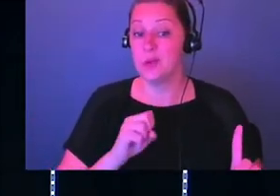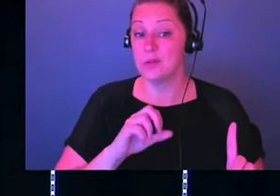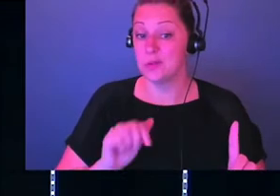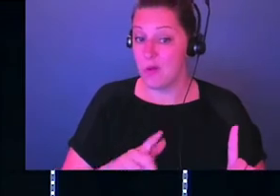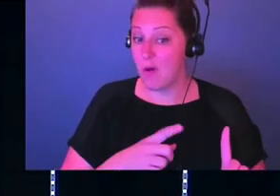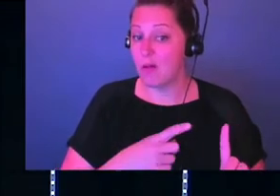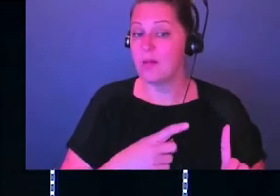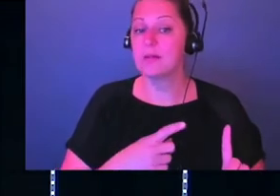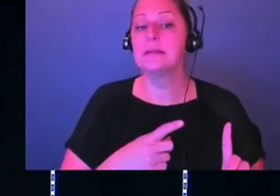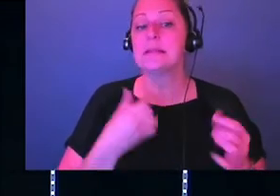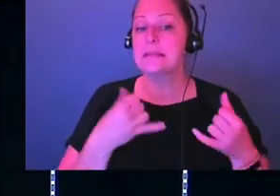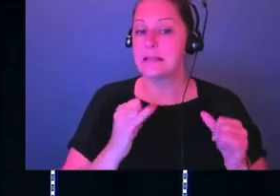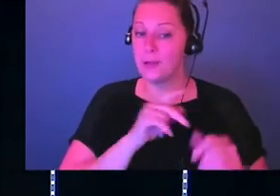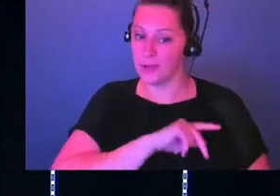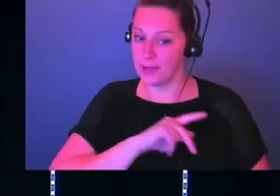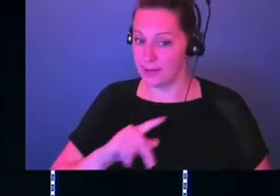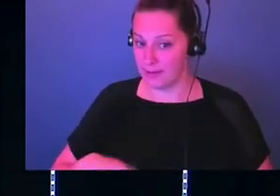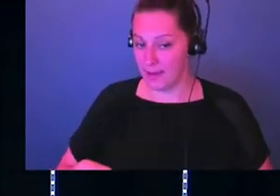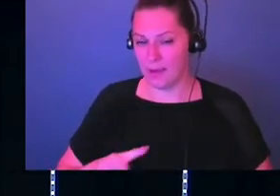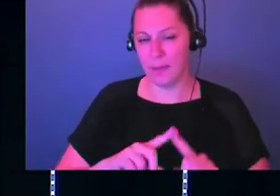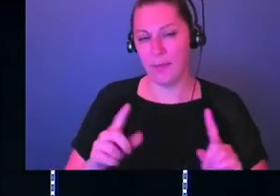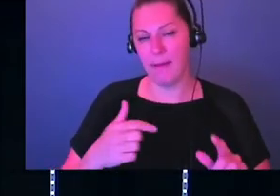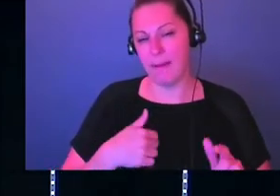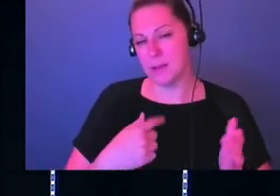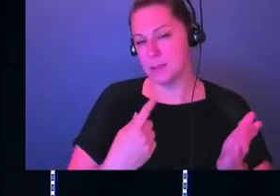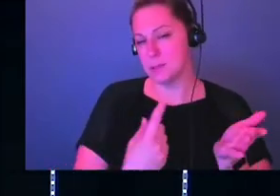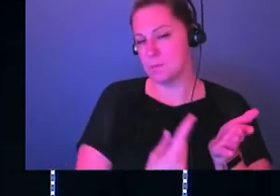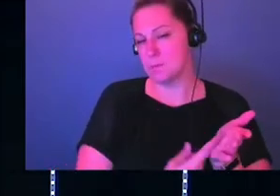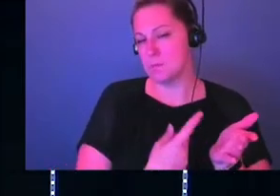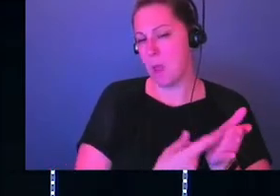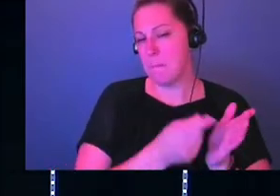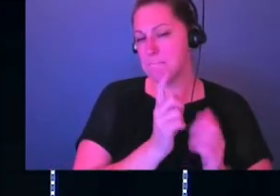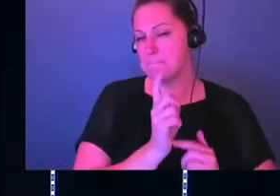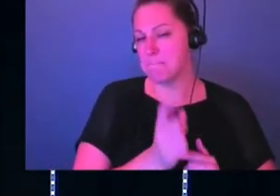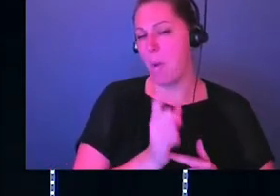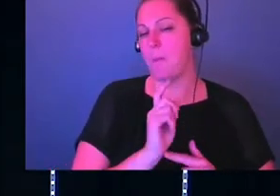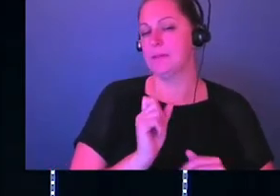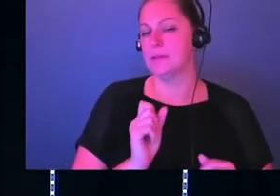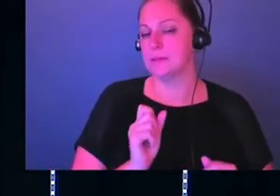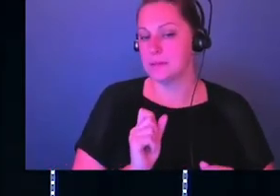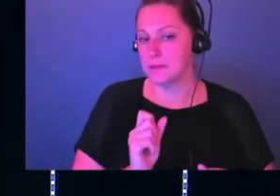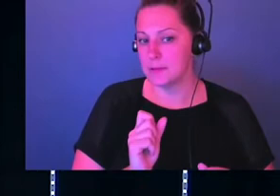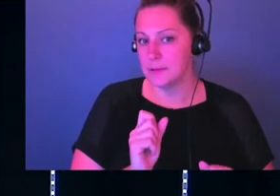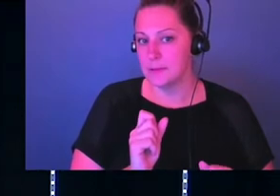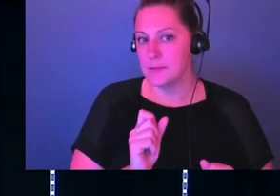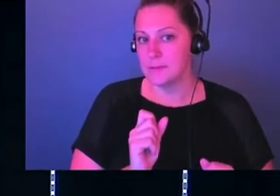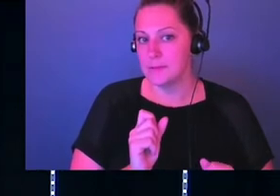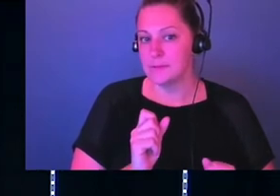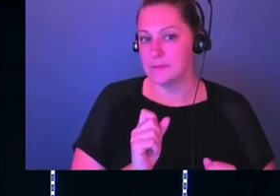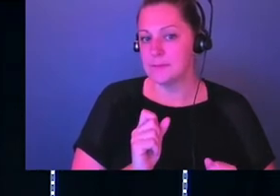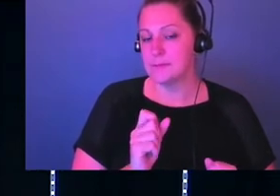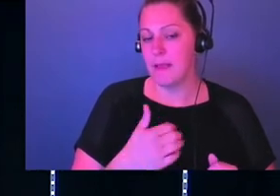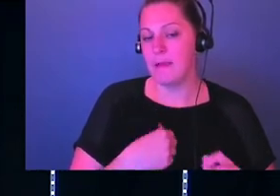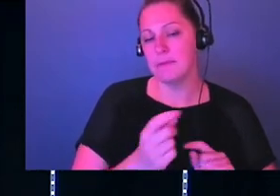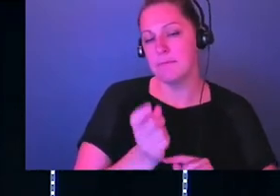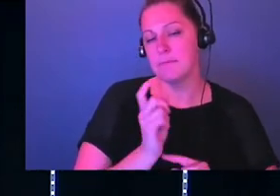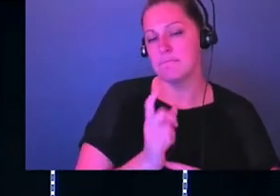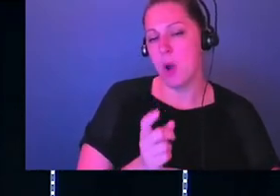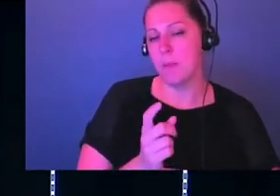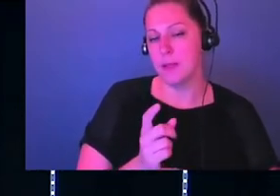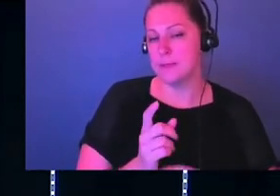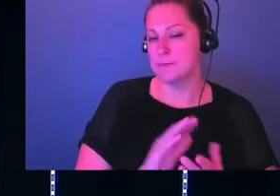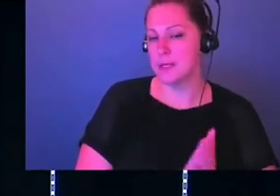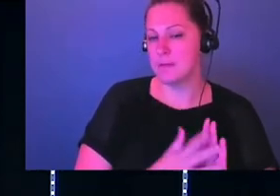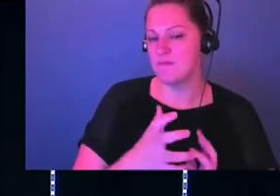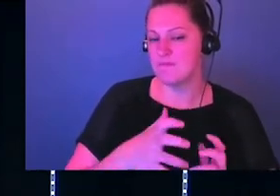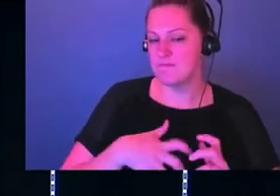again, he's still king, but he's got these moments, okay, where as, as, after this happens and God has rejected him as king, he's got these moments where he gets real